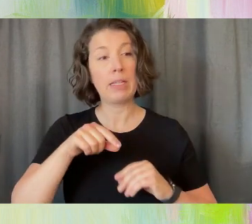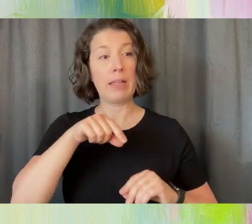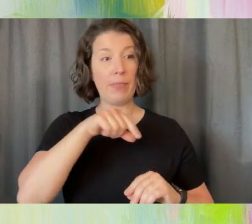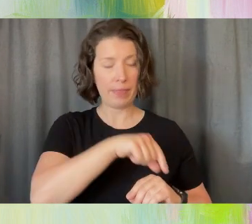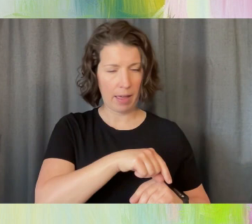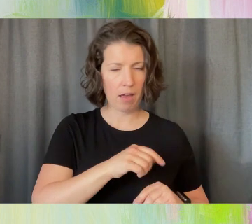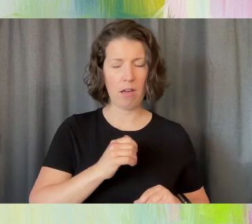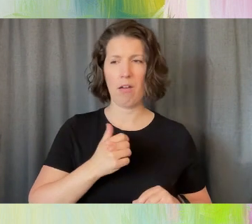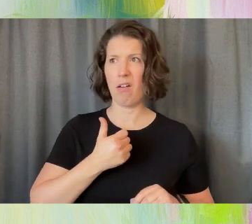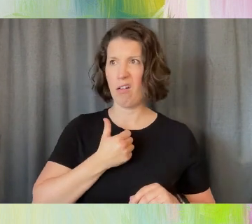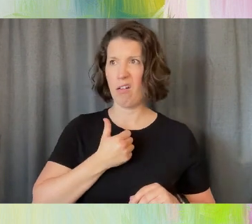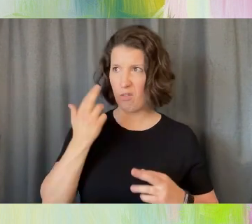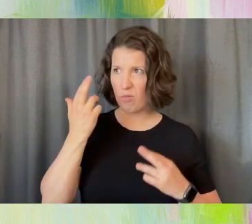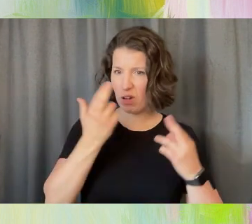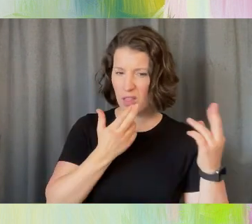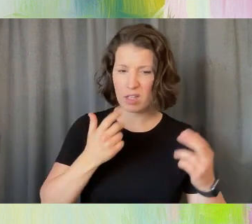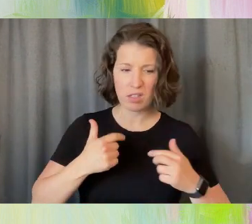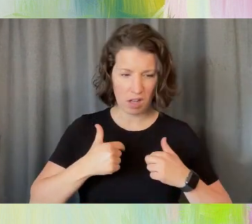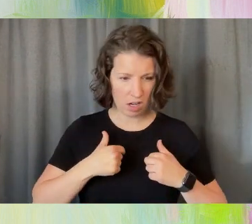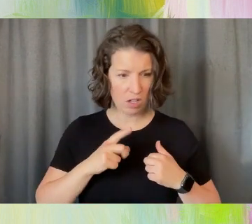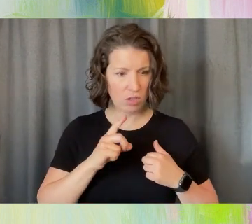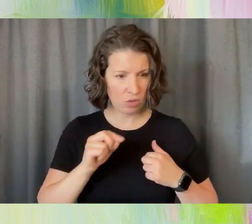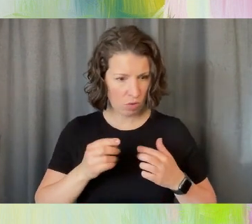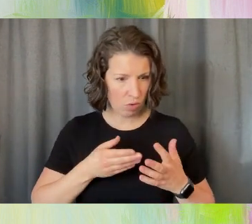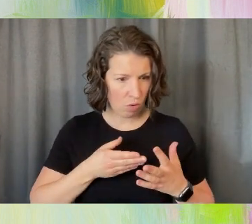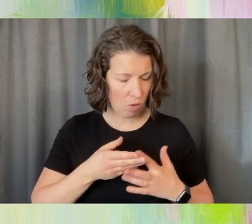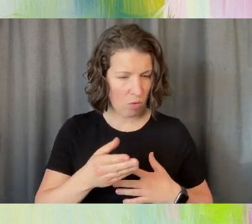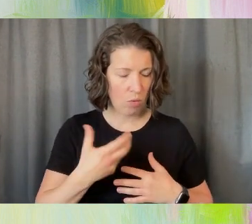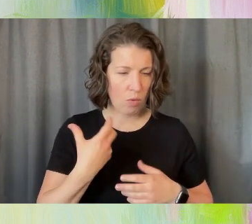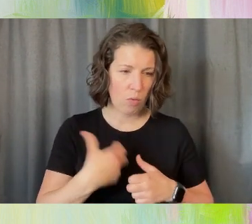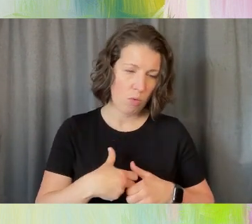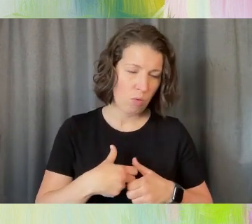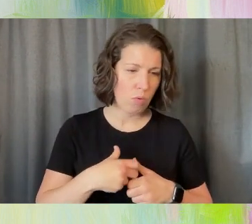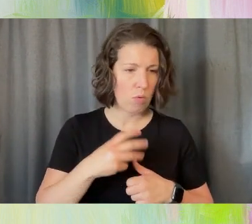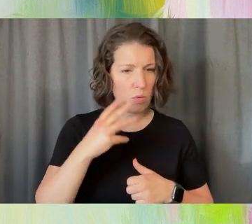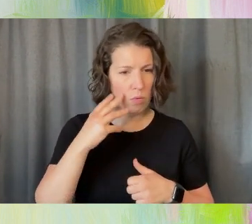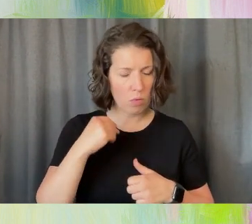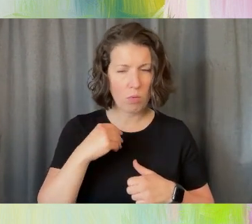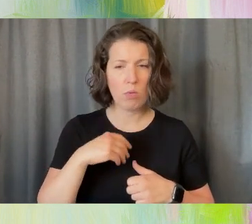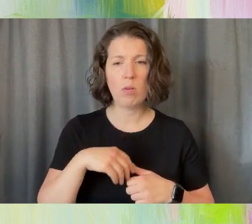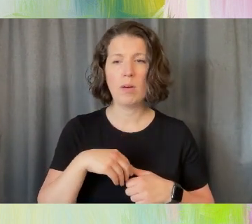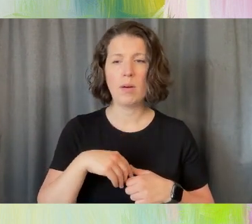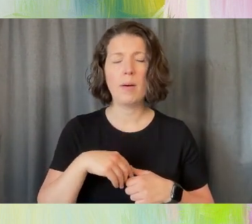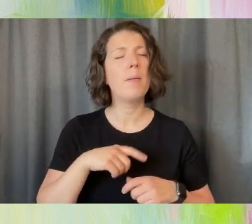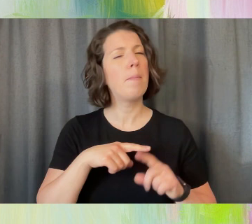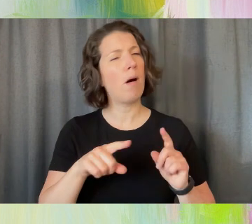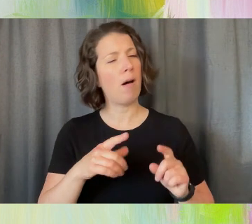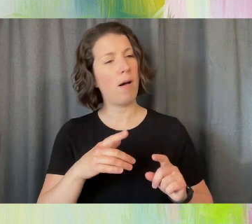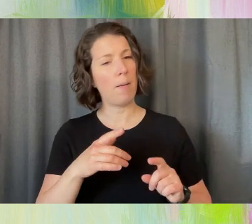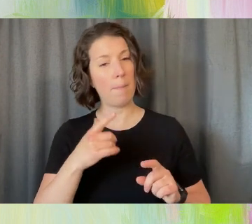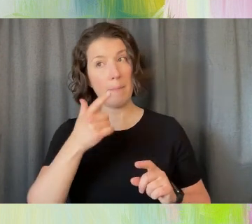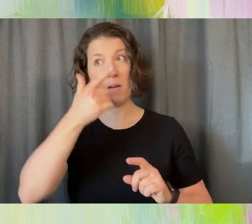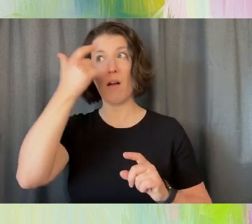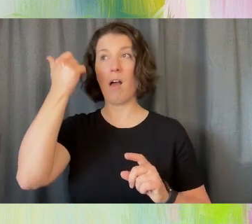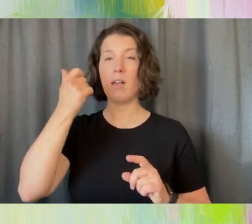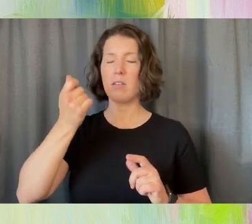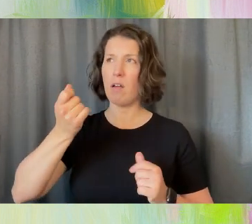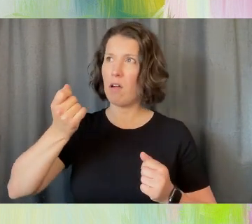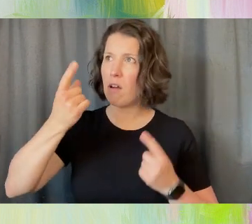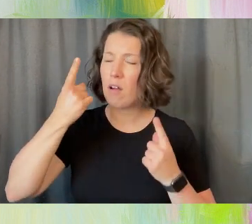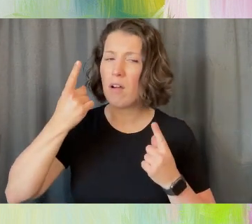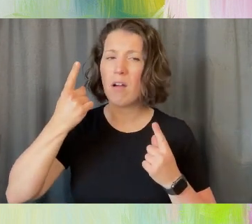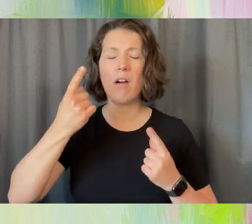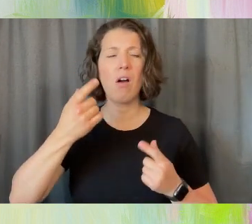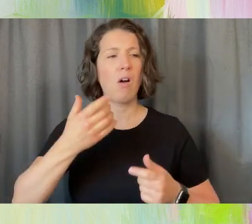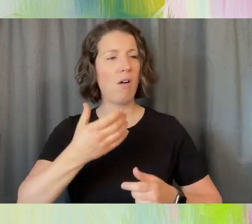more what they go through, but how empowered they became with understanding that that happens. And it happens